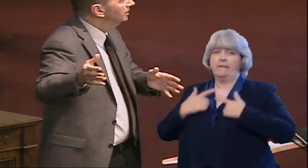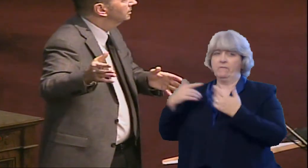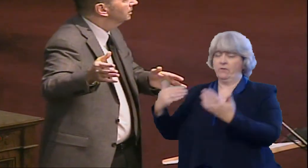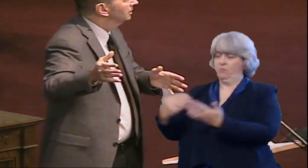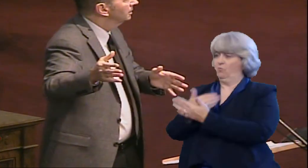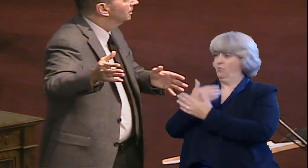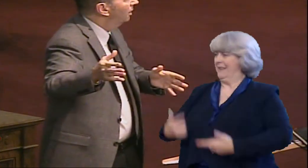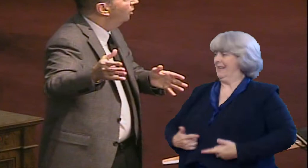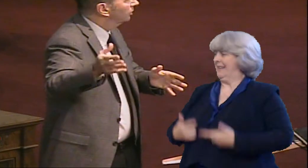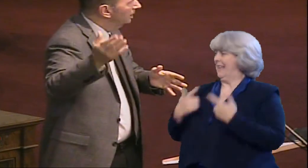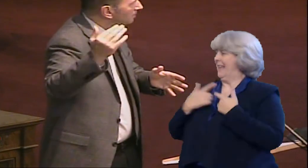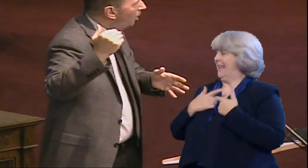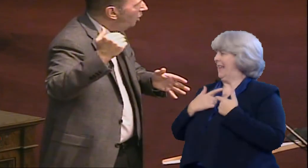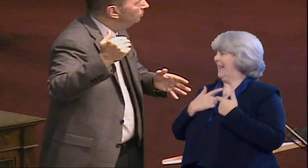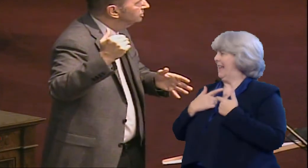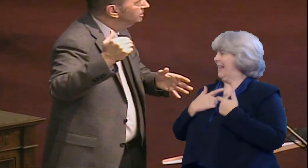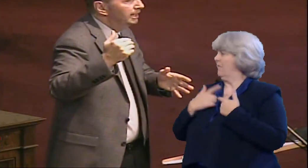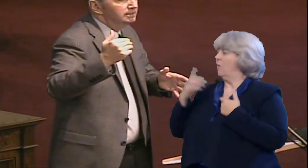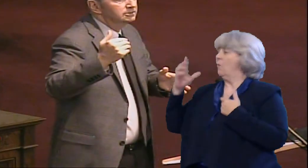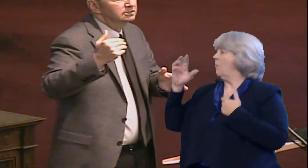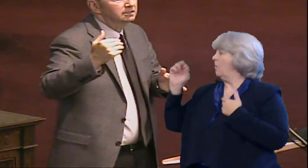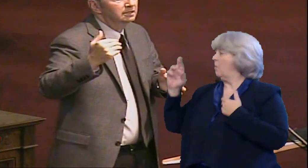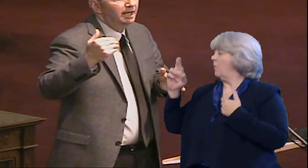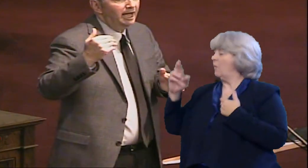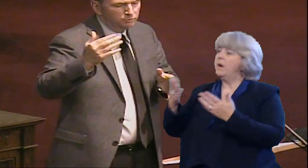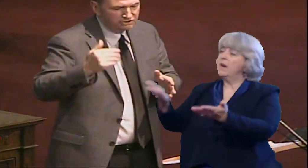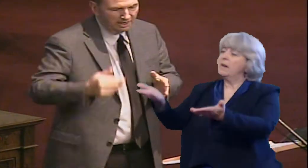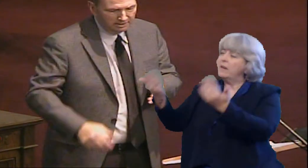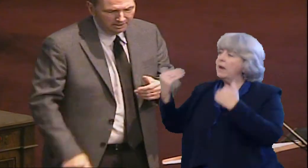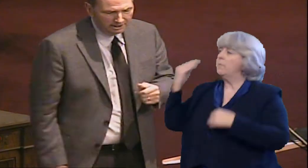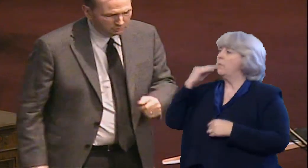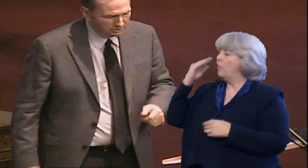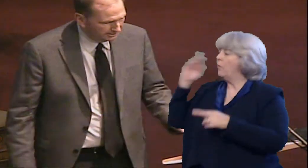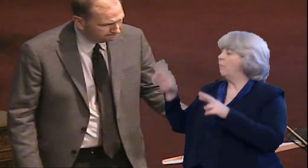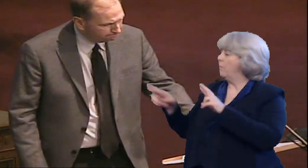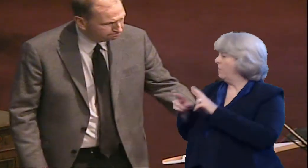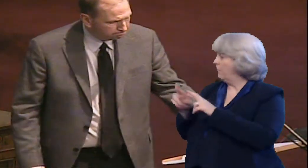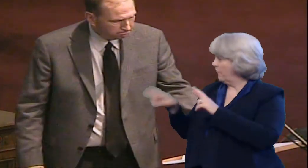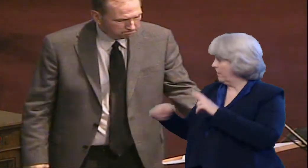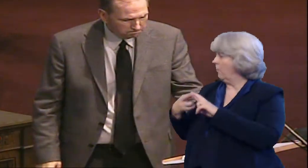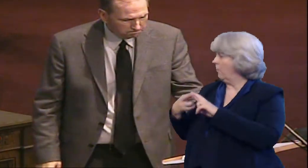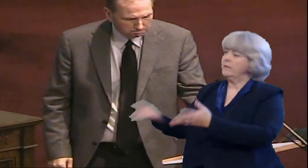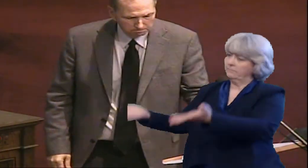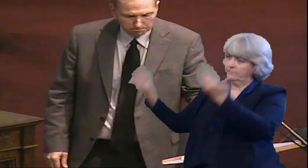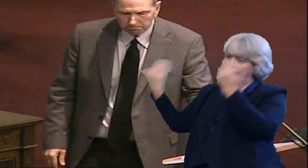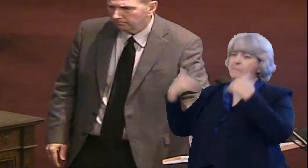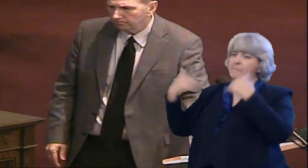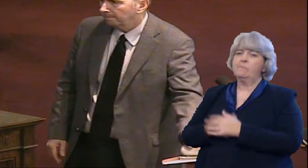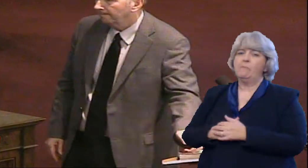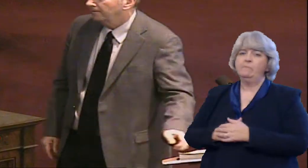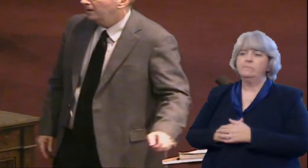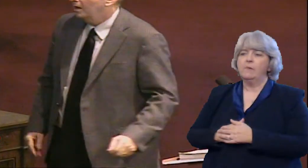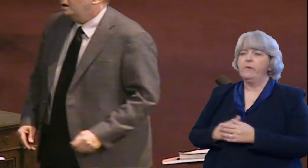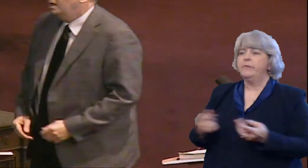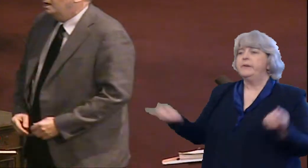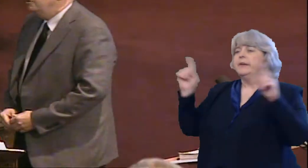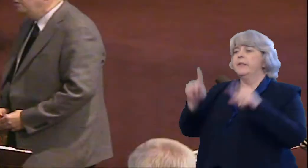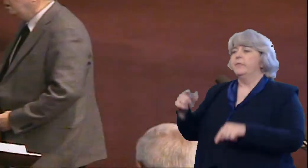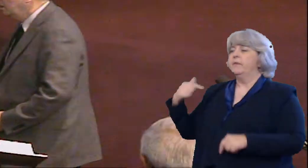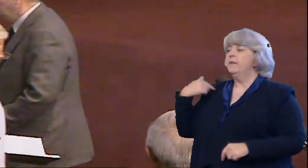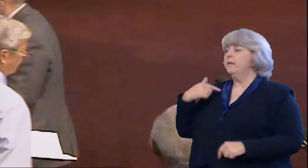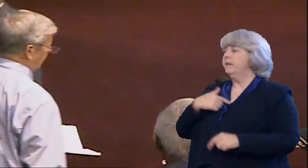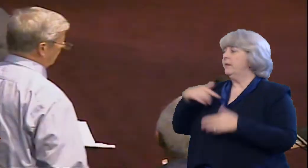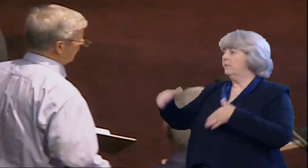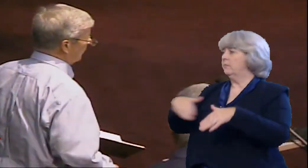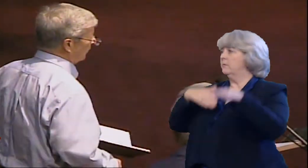God, or come home tonight as we stand and as we sing. When we walk with